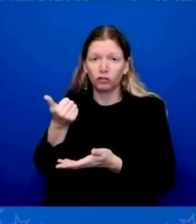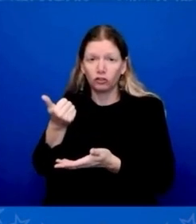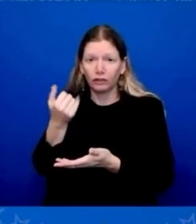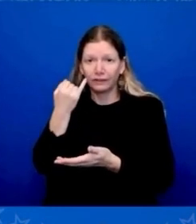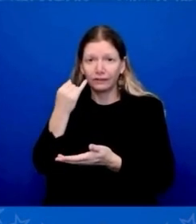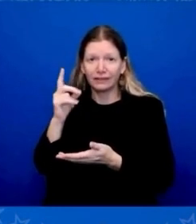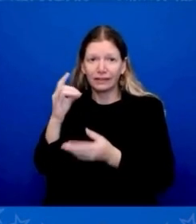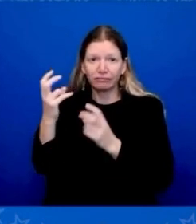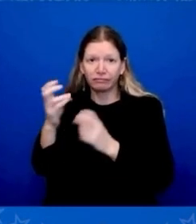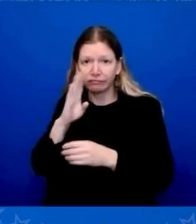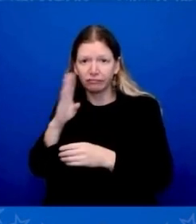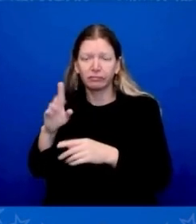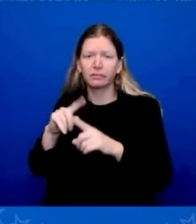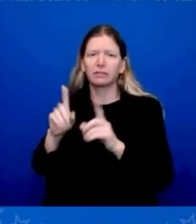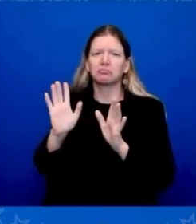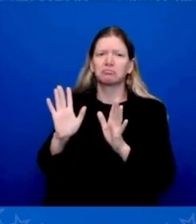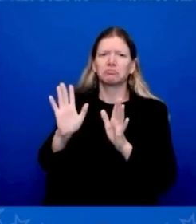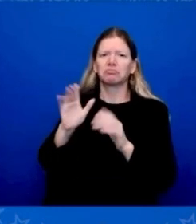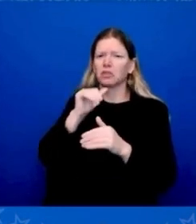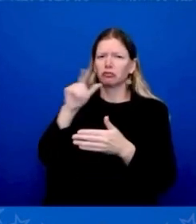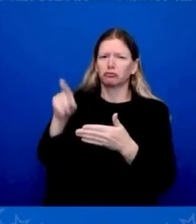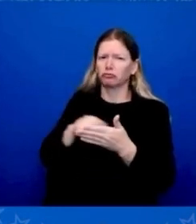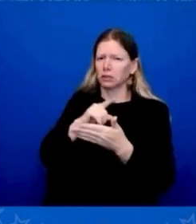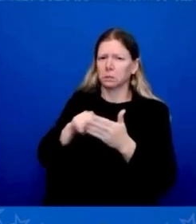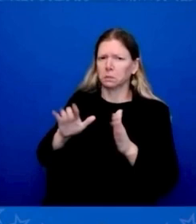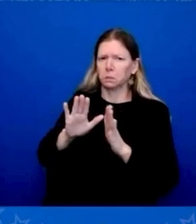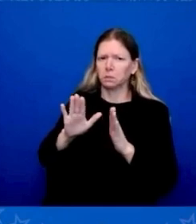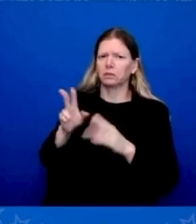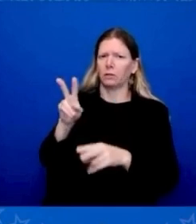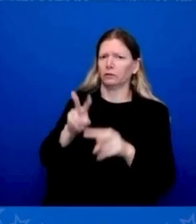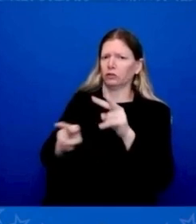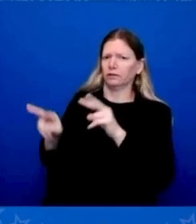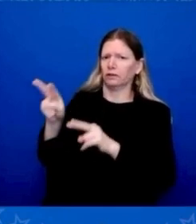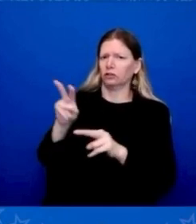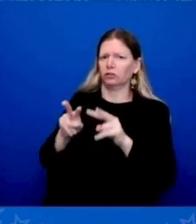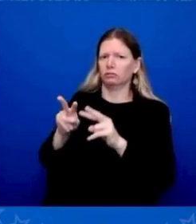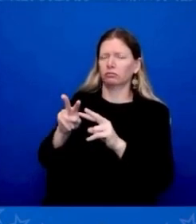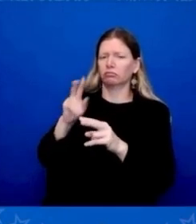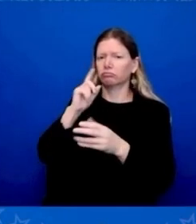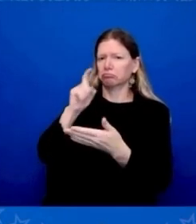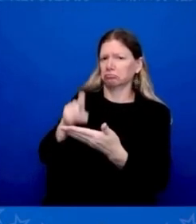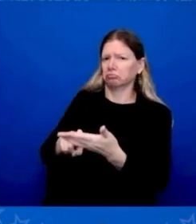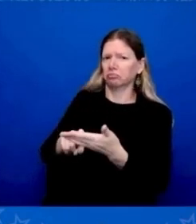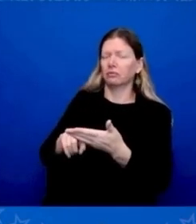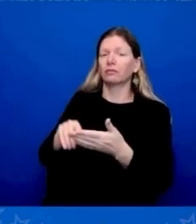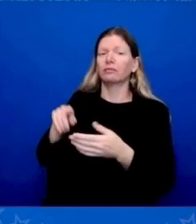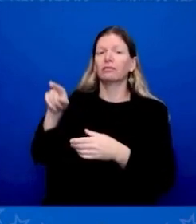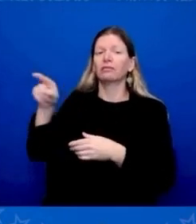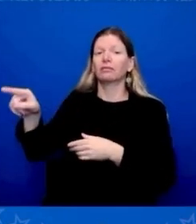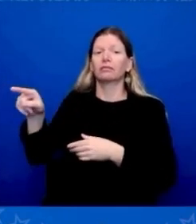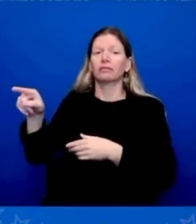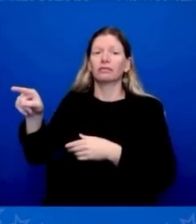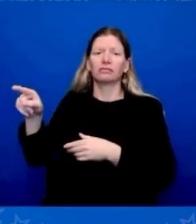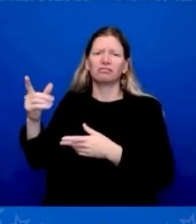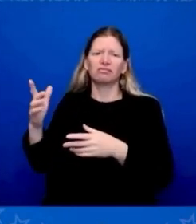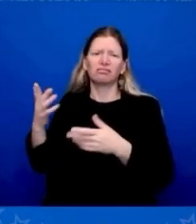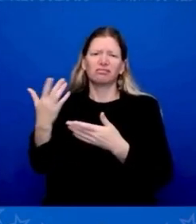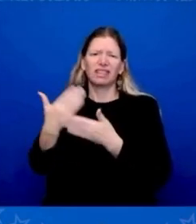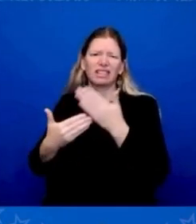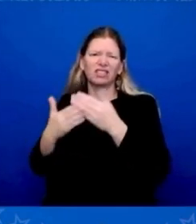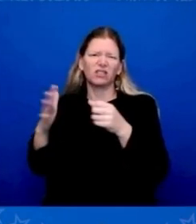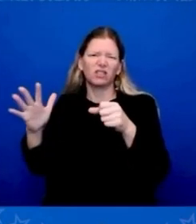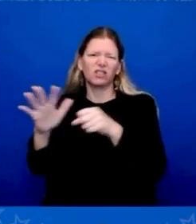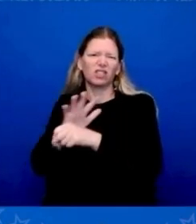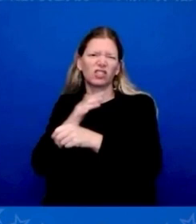hands full right now. He has overwhelming unemployment with his youth. One of the major